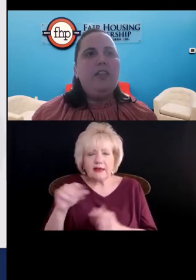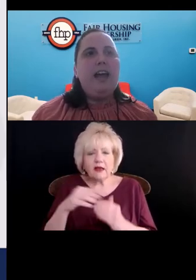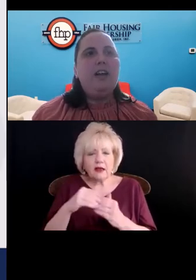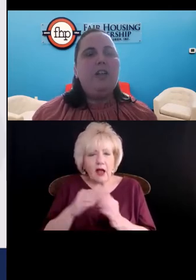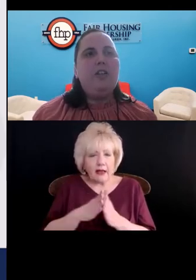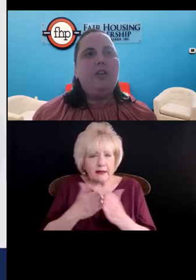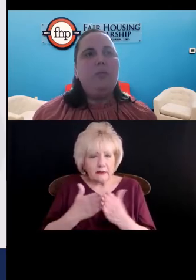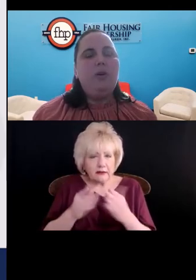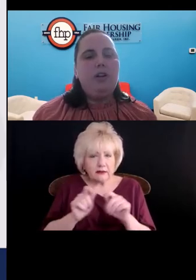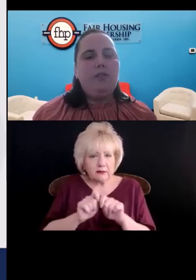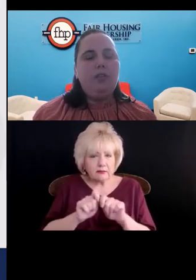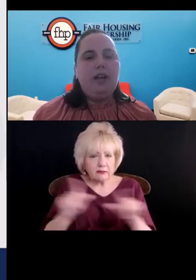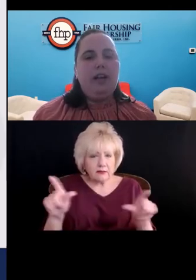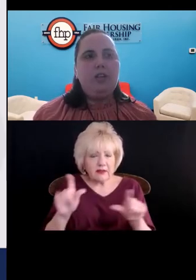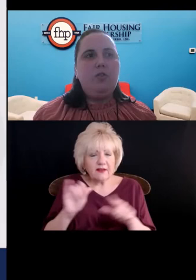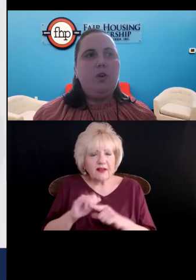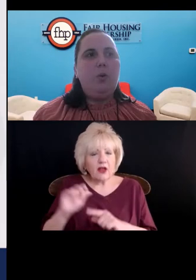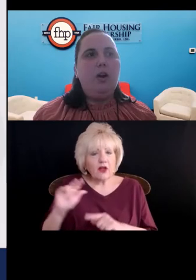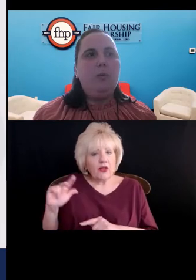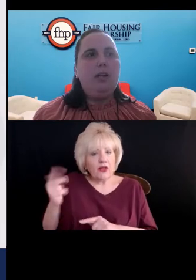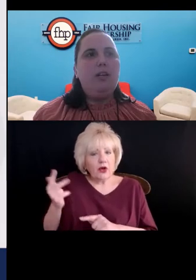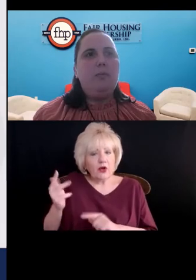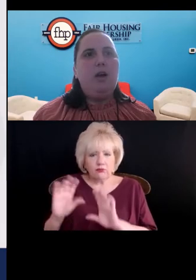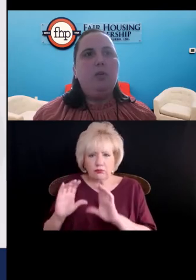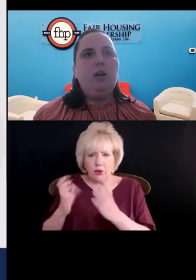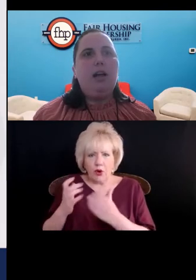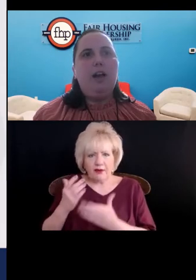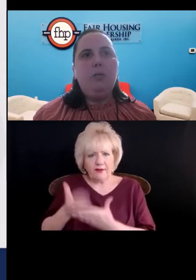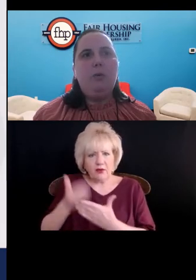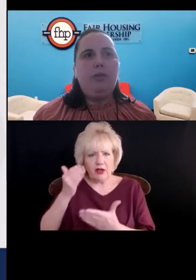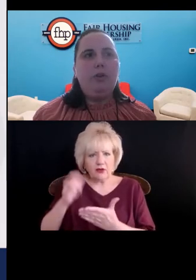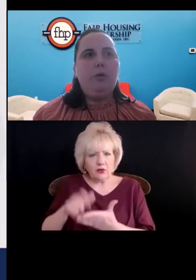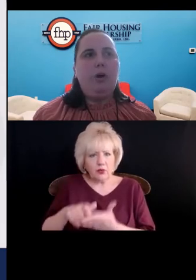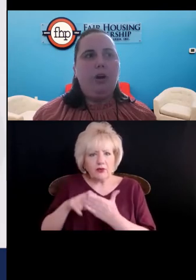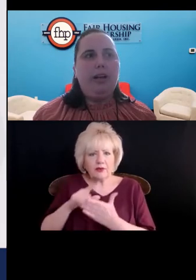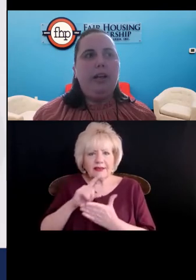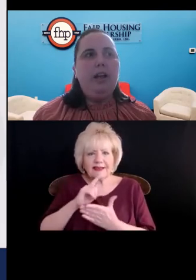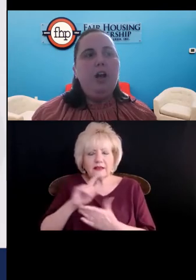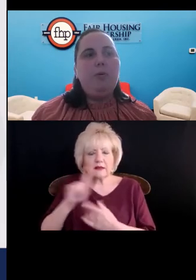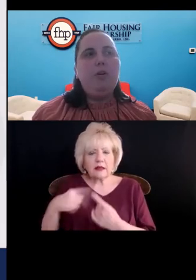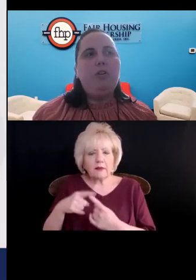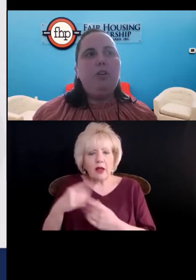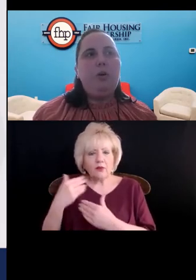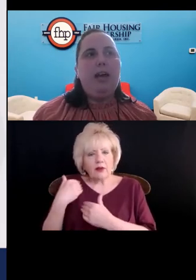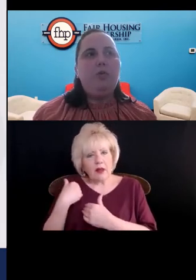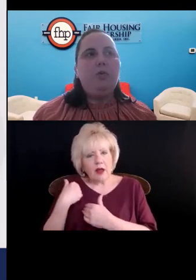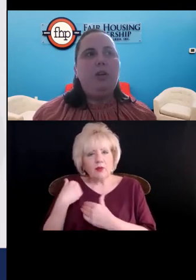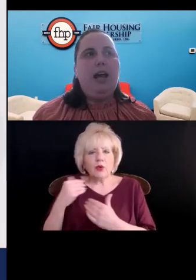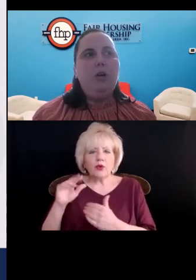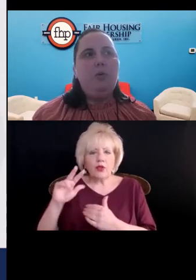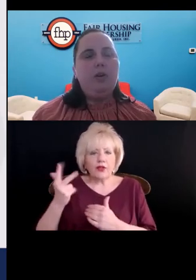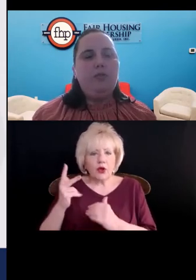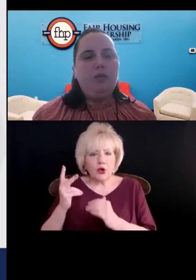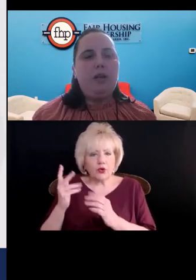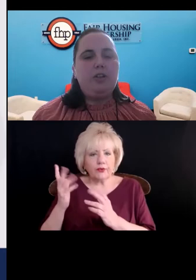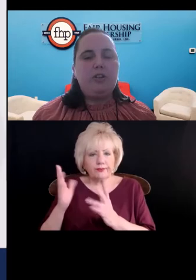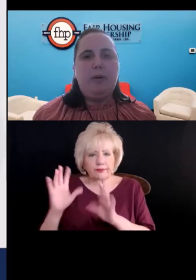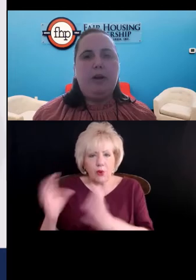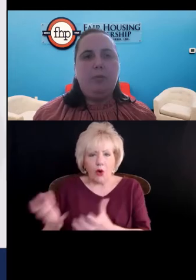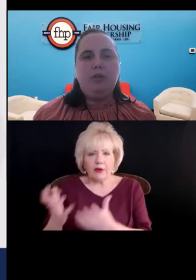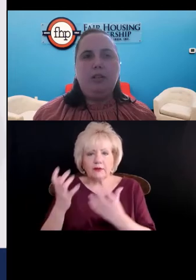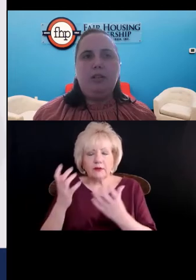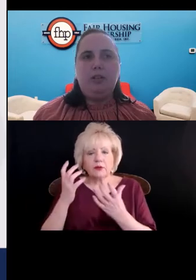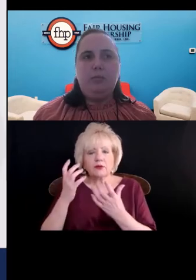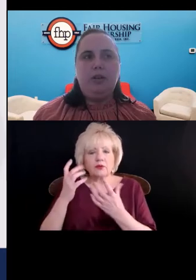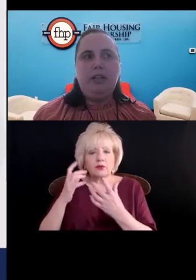that the third party verification requirement is about reliable third party, a person who has reliable information